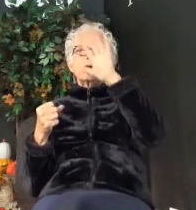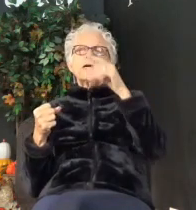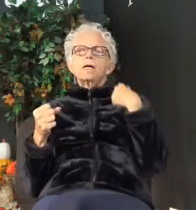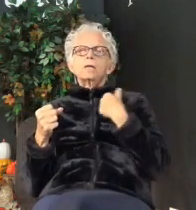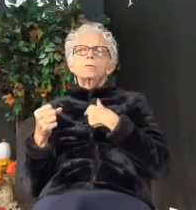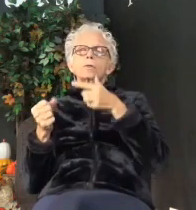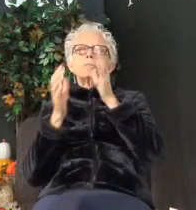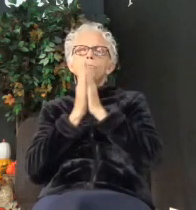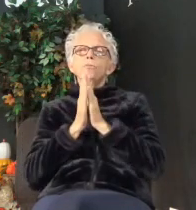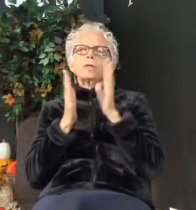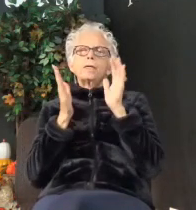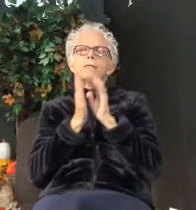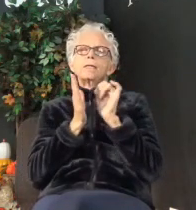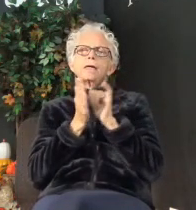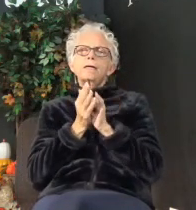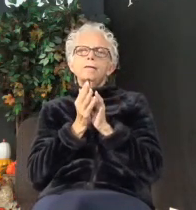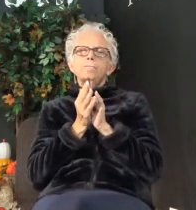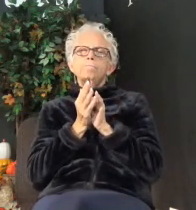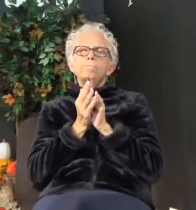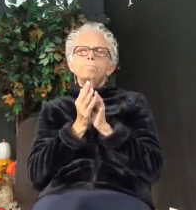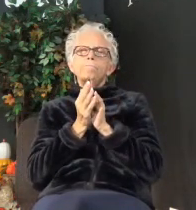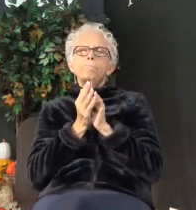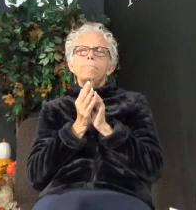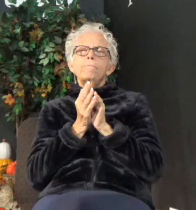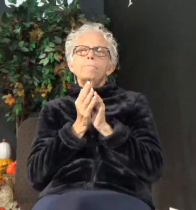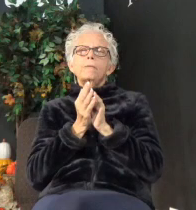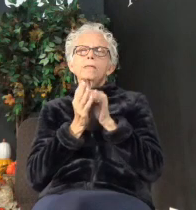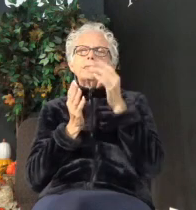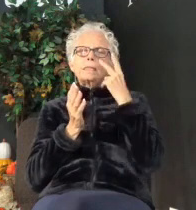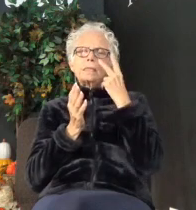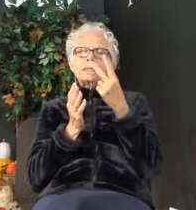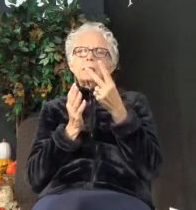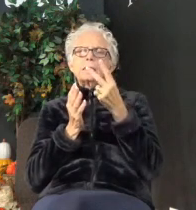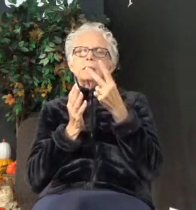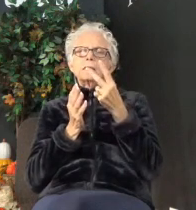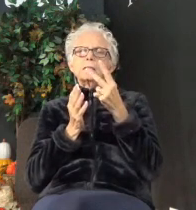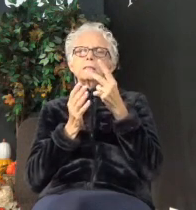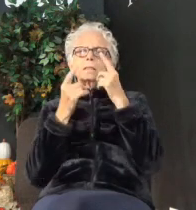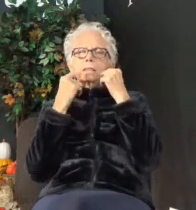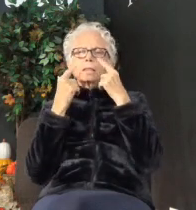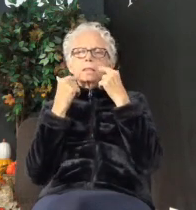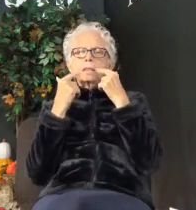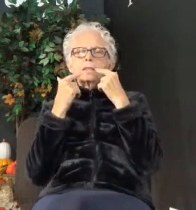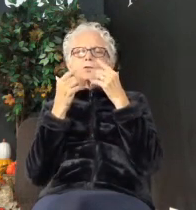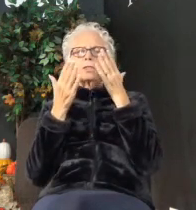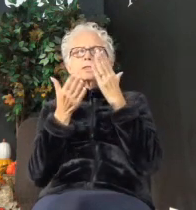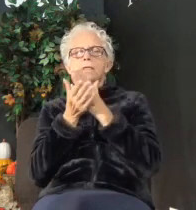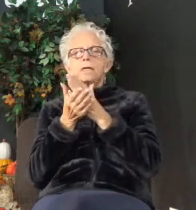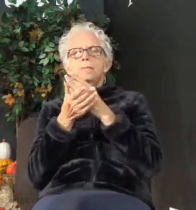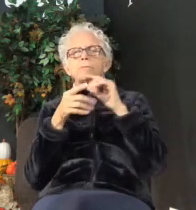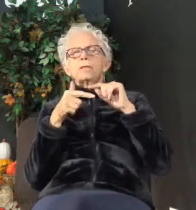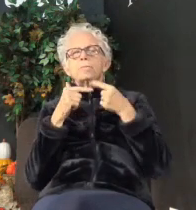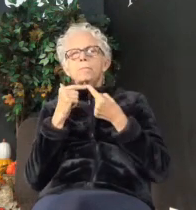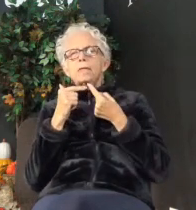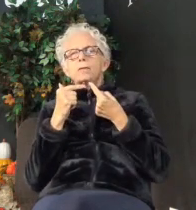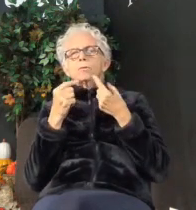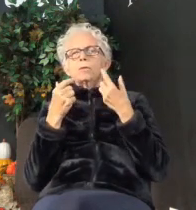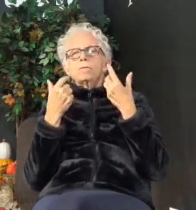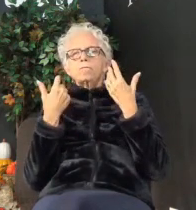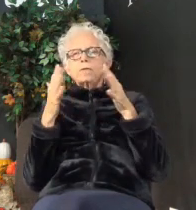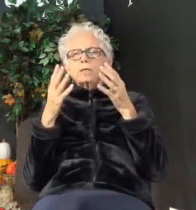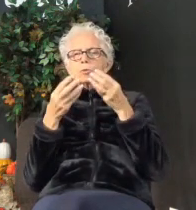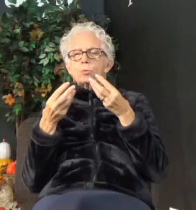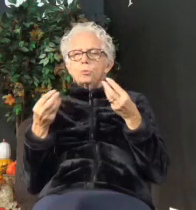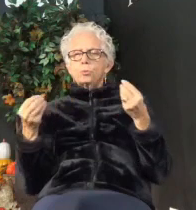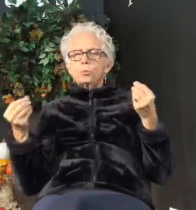that we would see the tears subside, that the pain would completely go away, that that